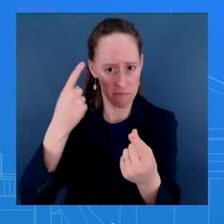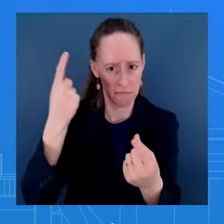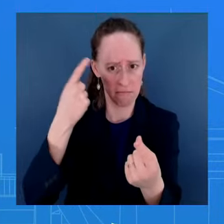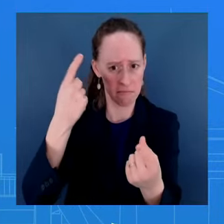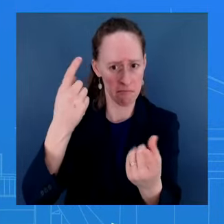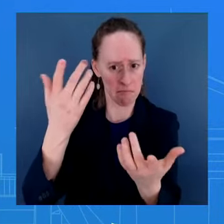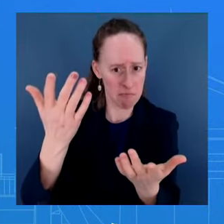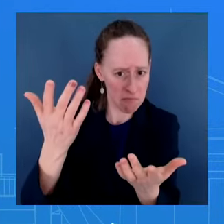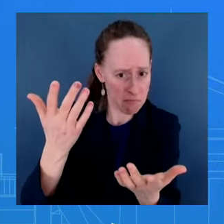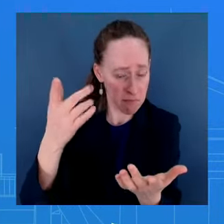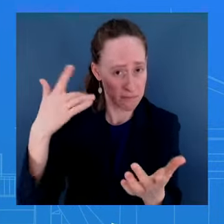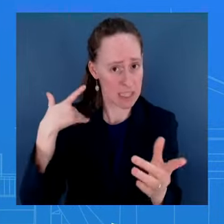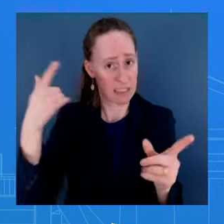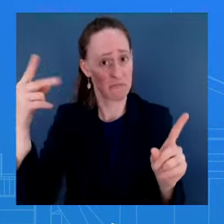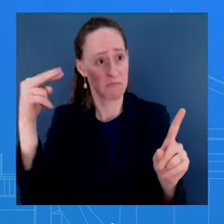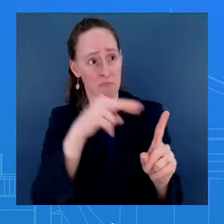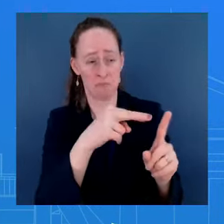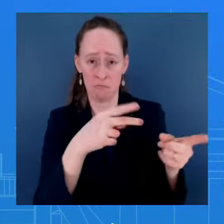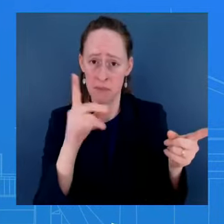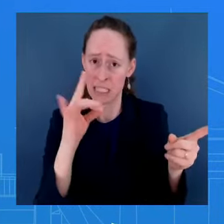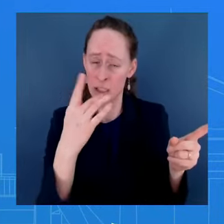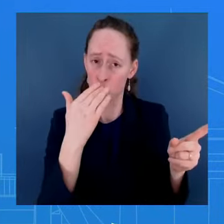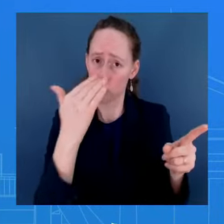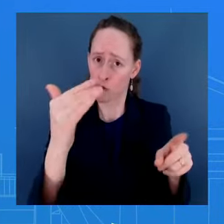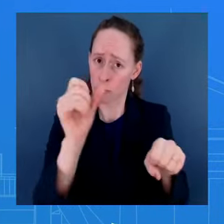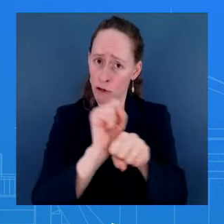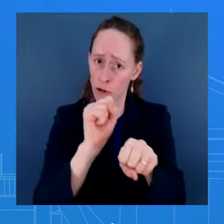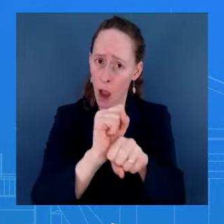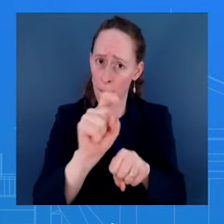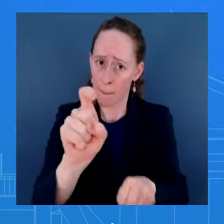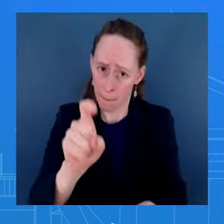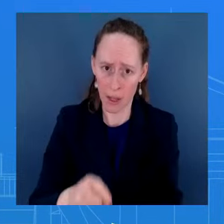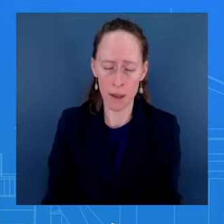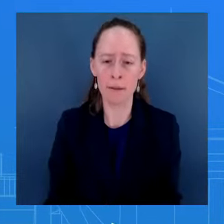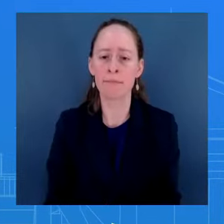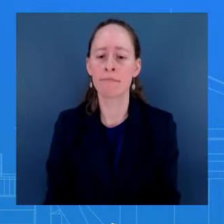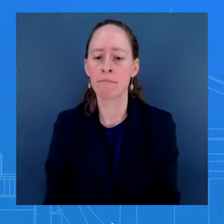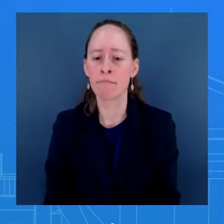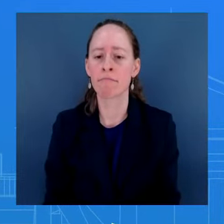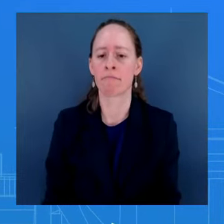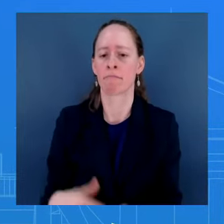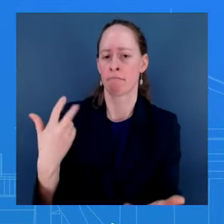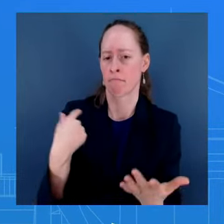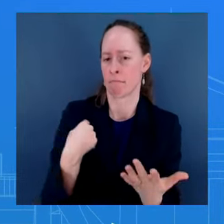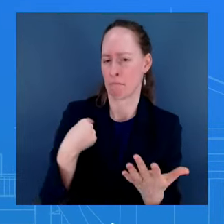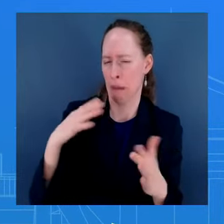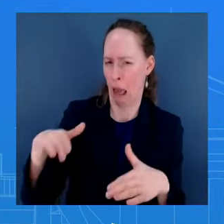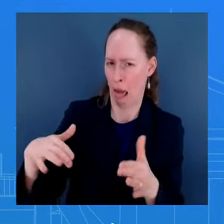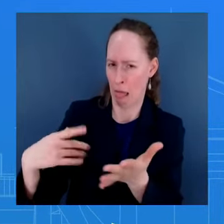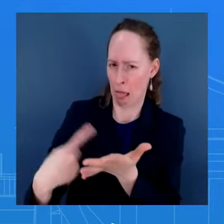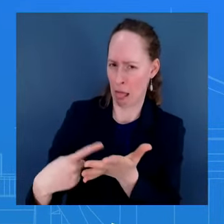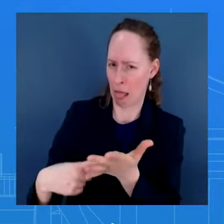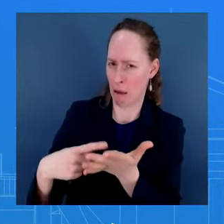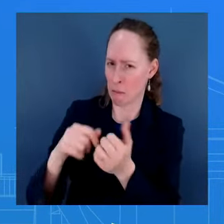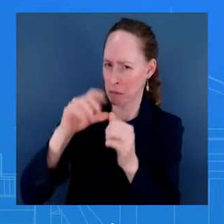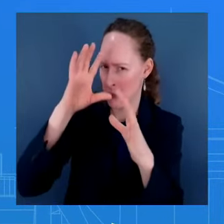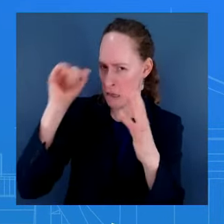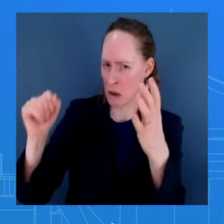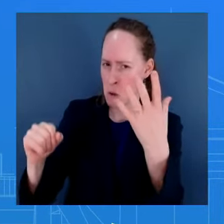the President about this, so I can't give you an answer directly from the President. And so, I'm just going to leave that there.